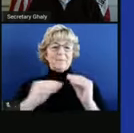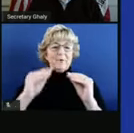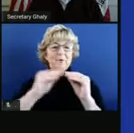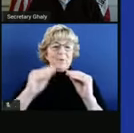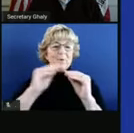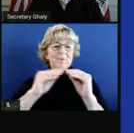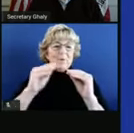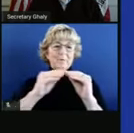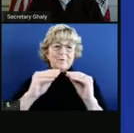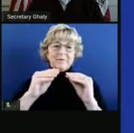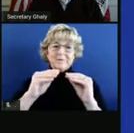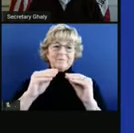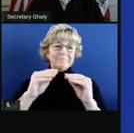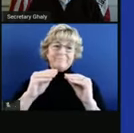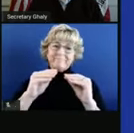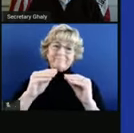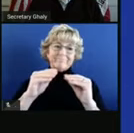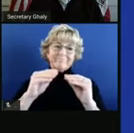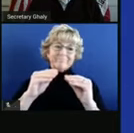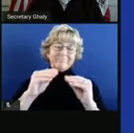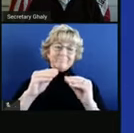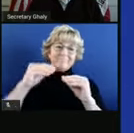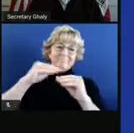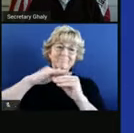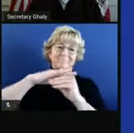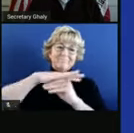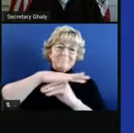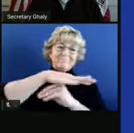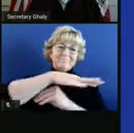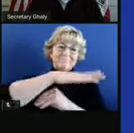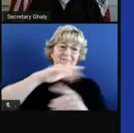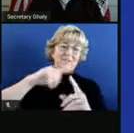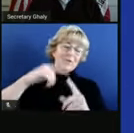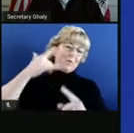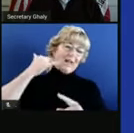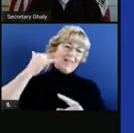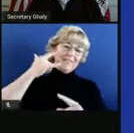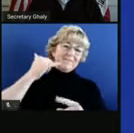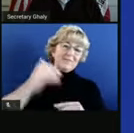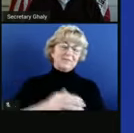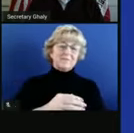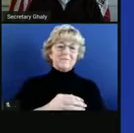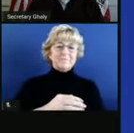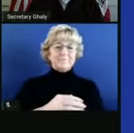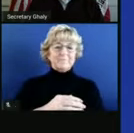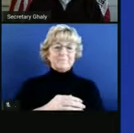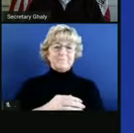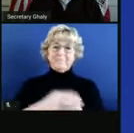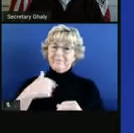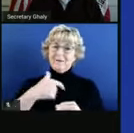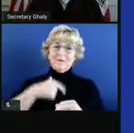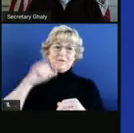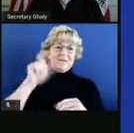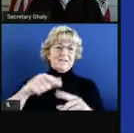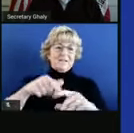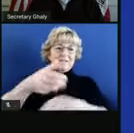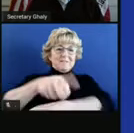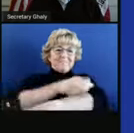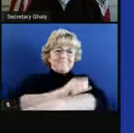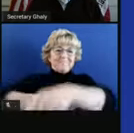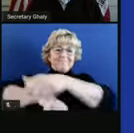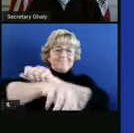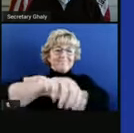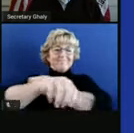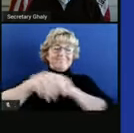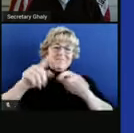of is knocking on California's doorsteps and we need to continue to dig in and do what we can to keep